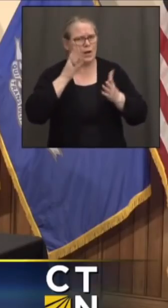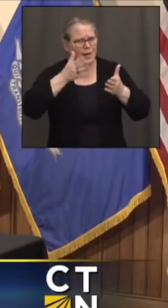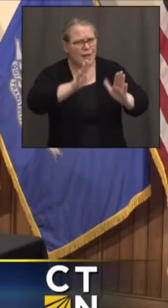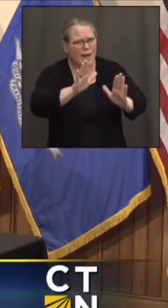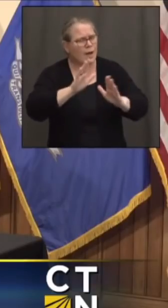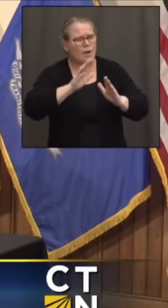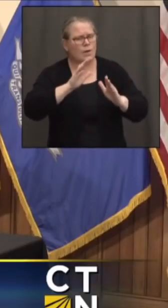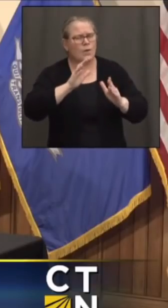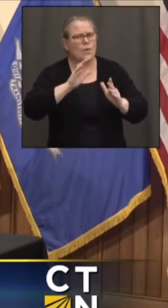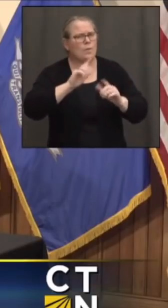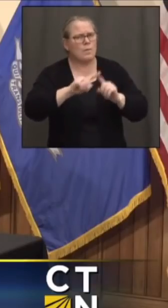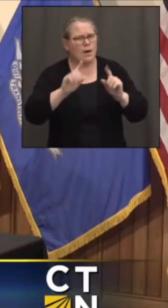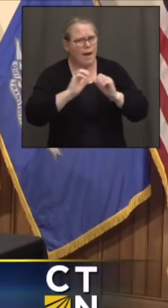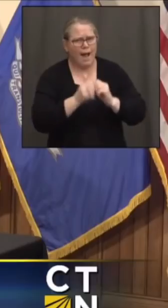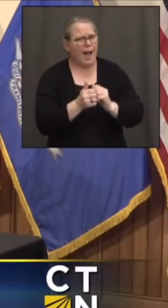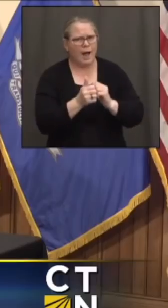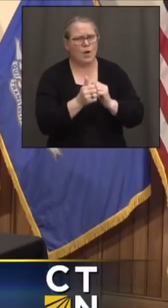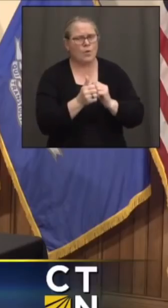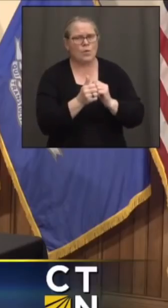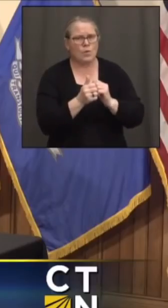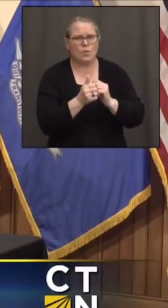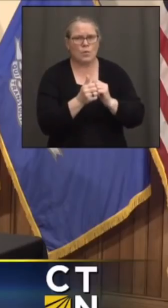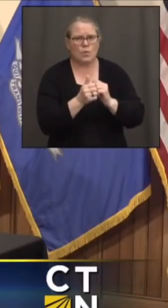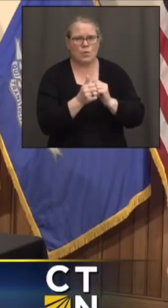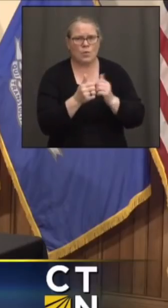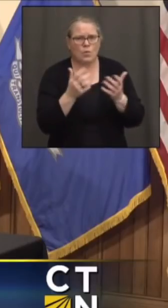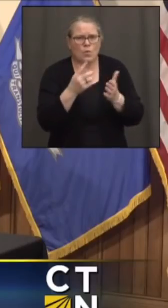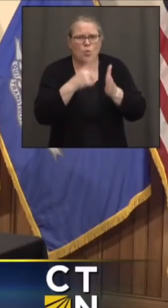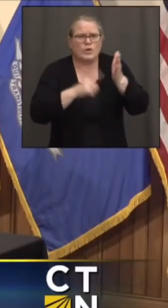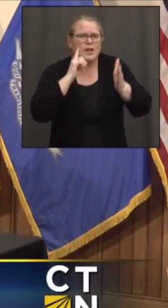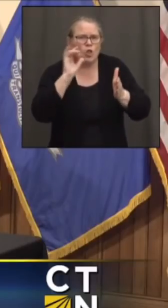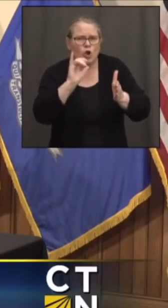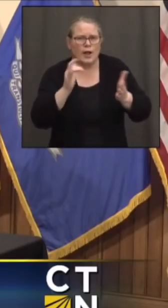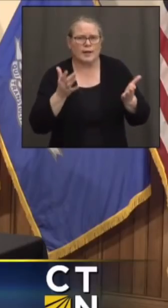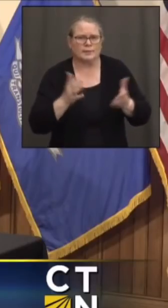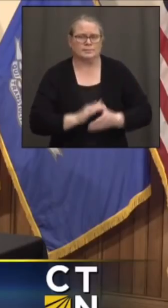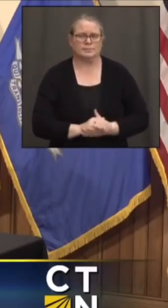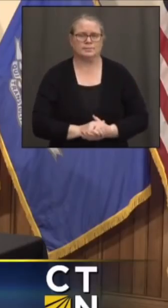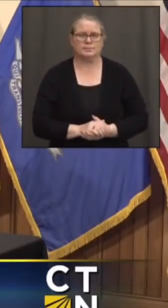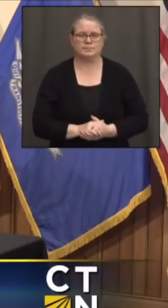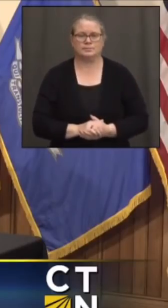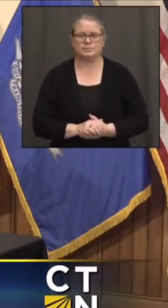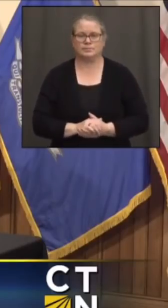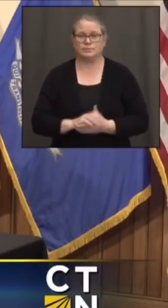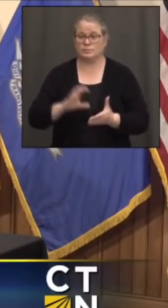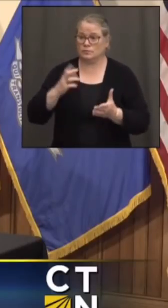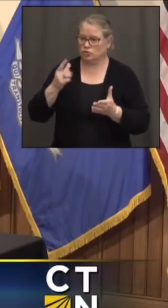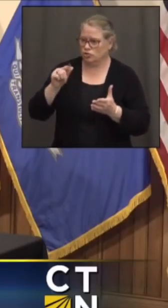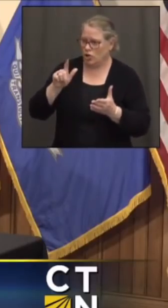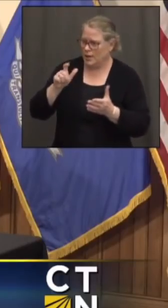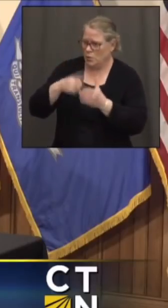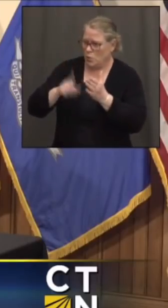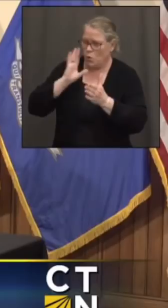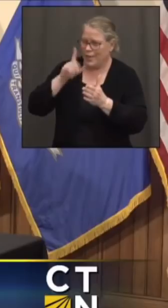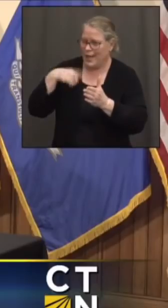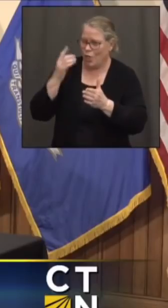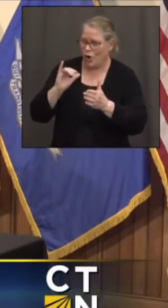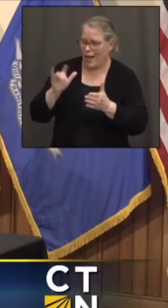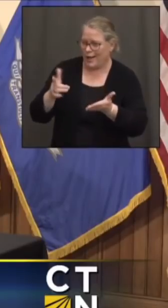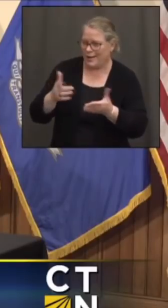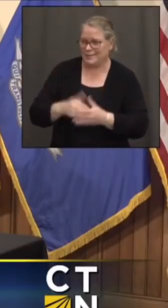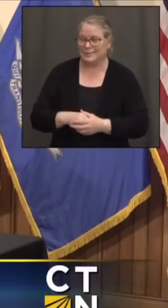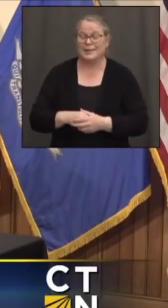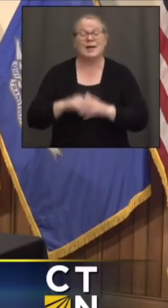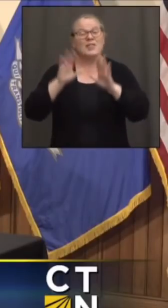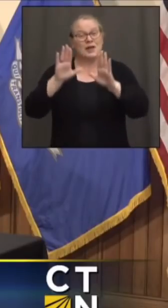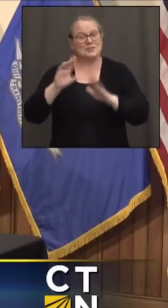exactly, what exactly will that look like? Charlene, what exactly will that look like? It's